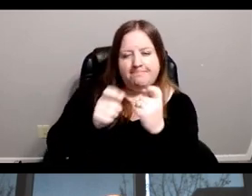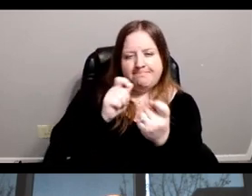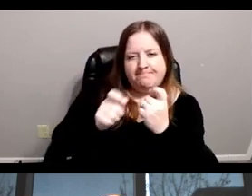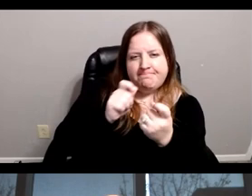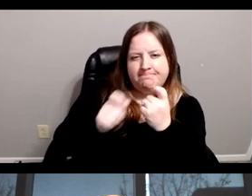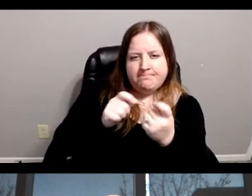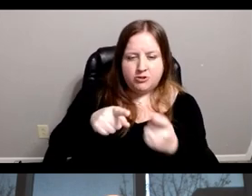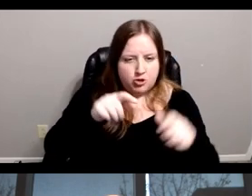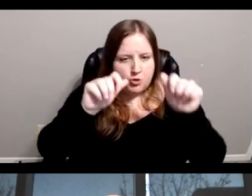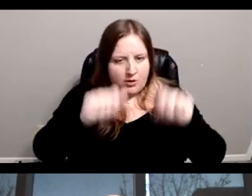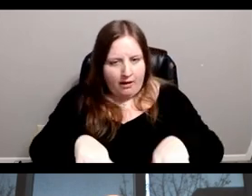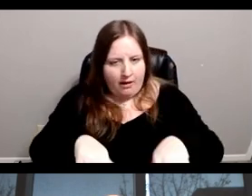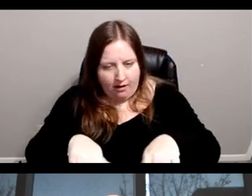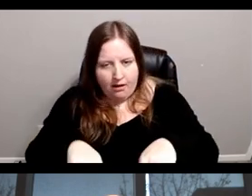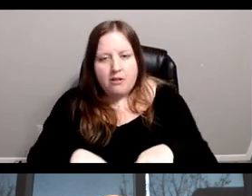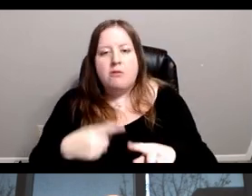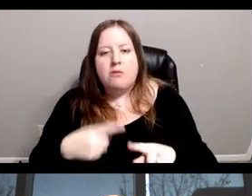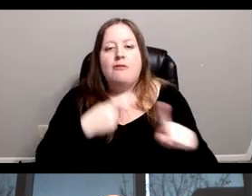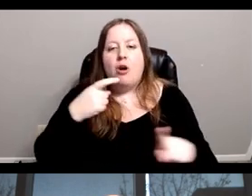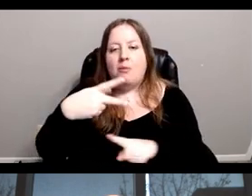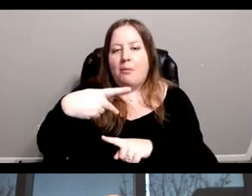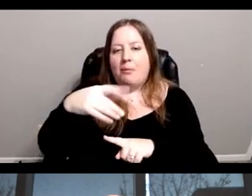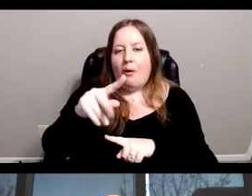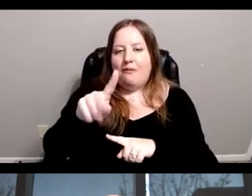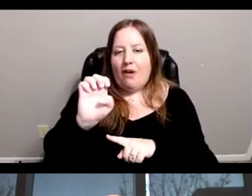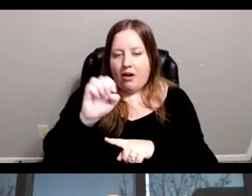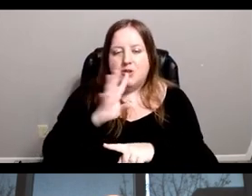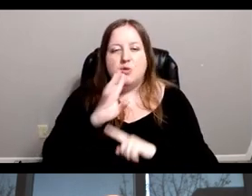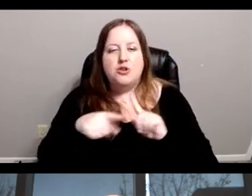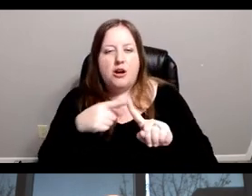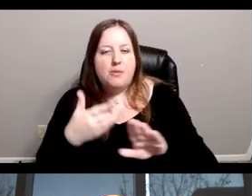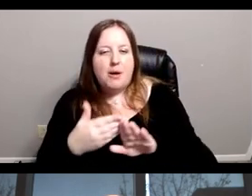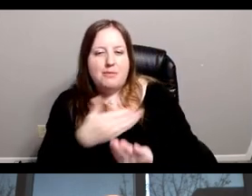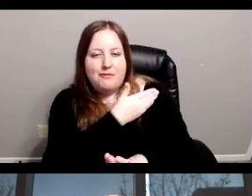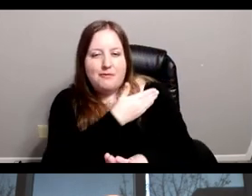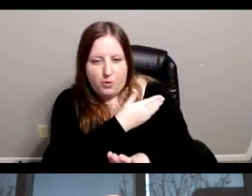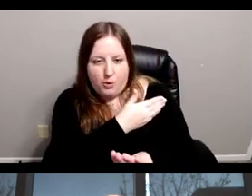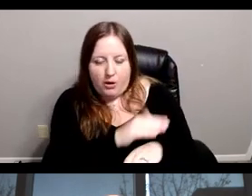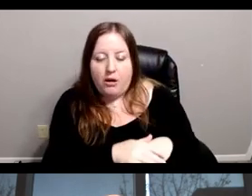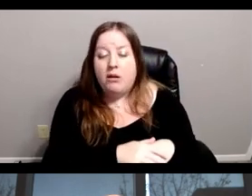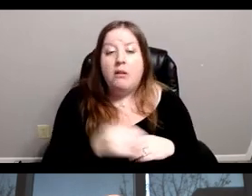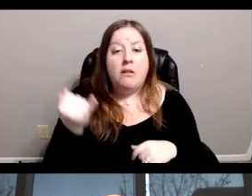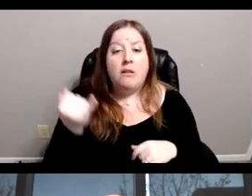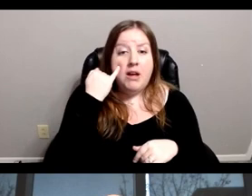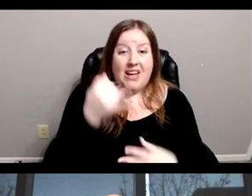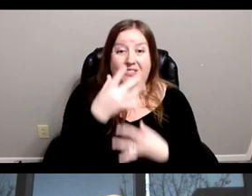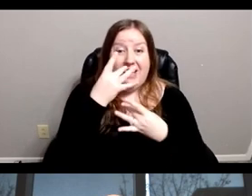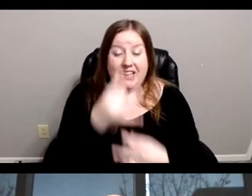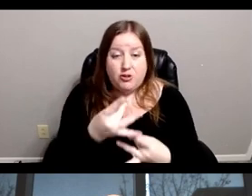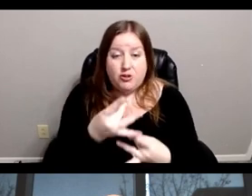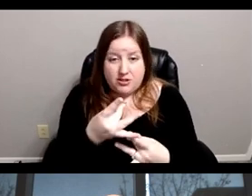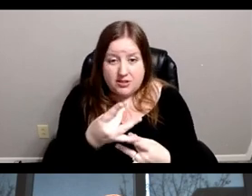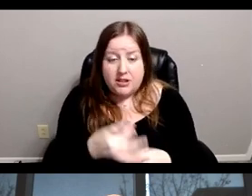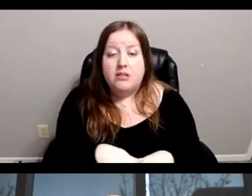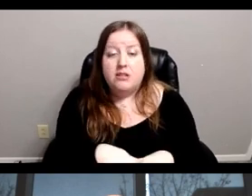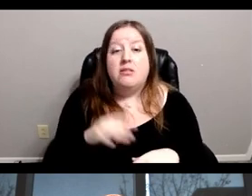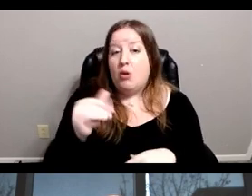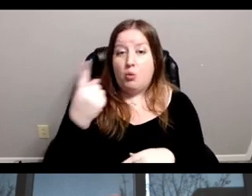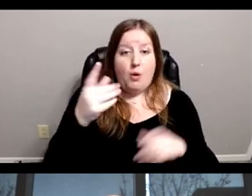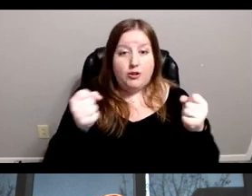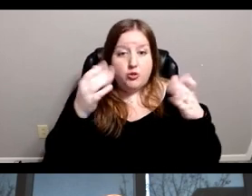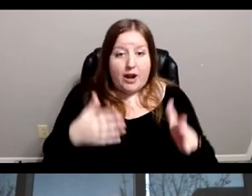that based on those profiles that we talked about before as, you know, but if you are interested in Charles Leclerc, well,